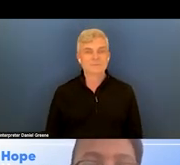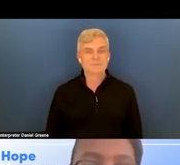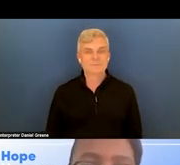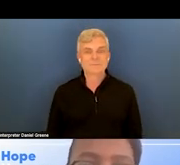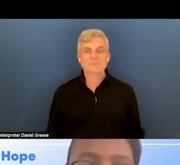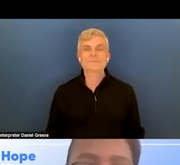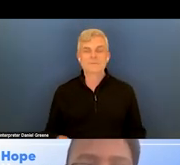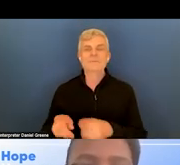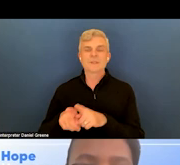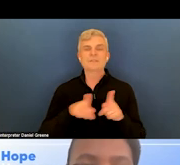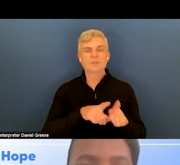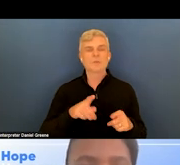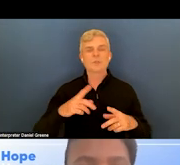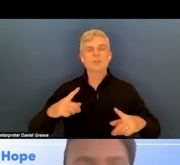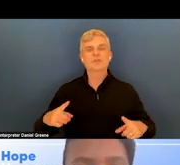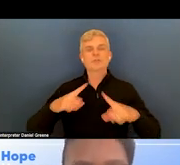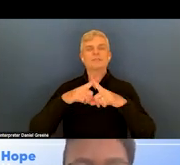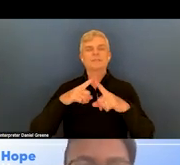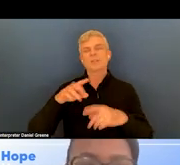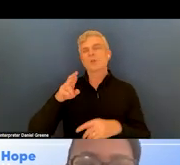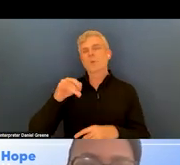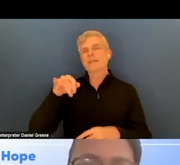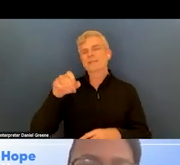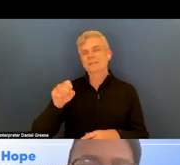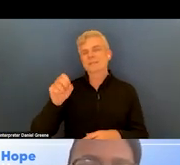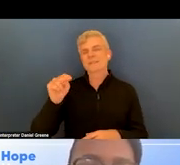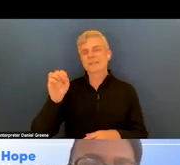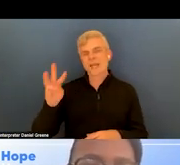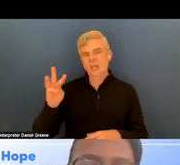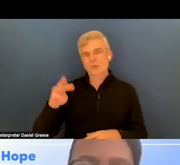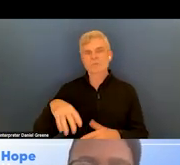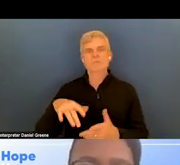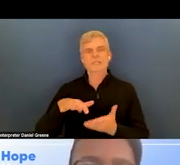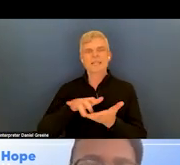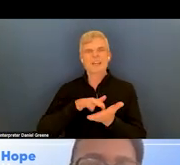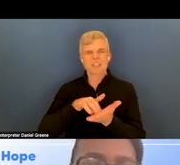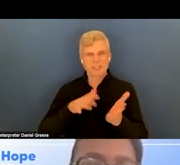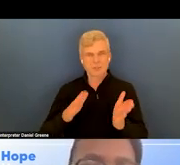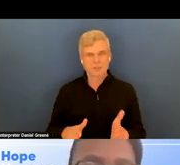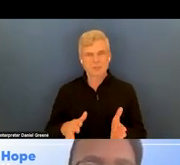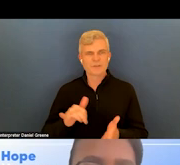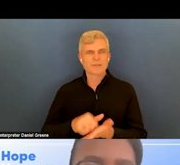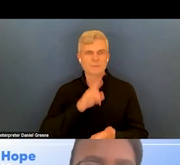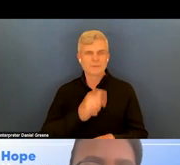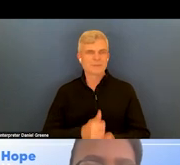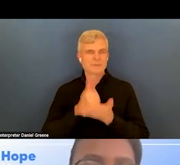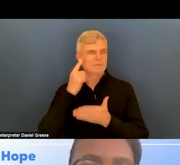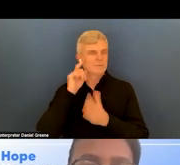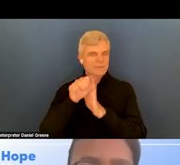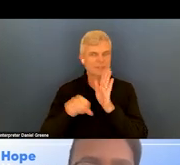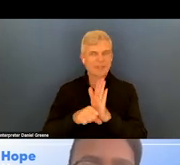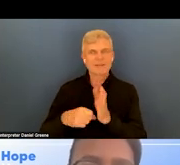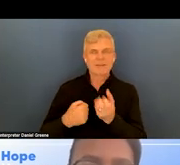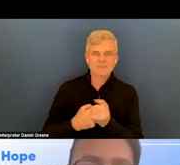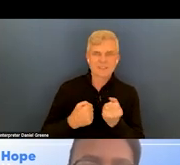There's also the crisis now calculator. This is very helpful for states advocates individuals. This is